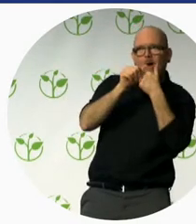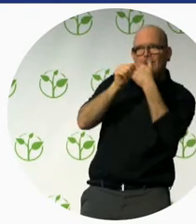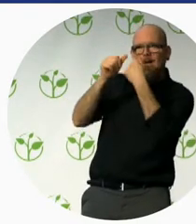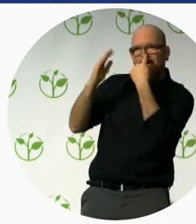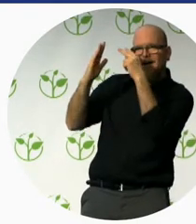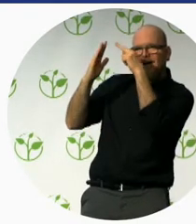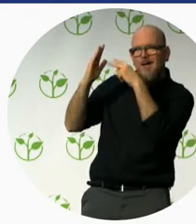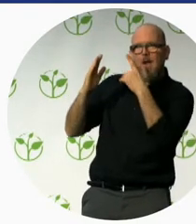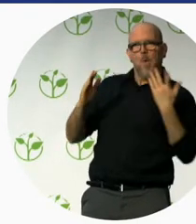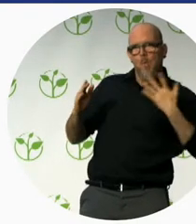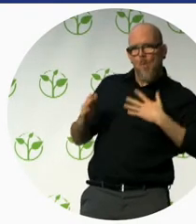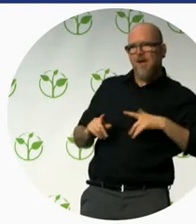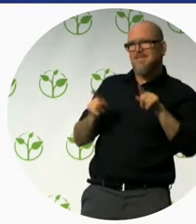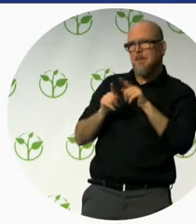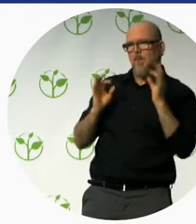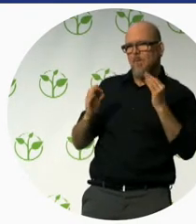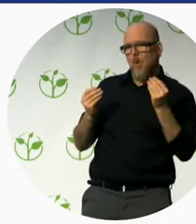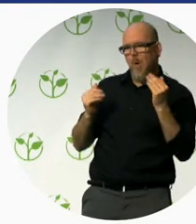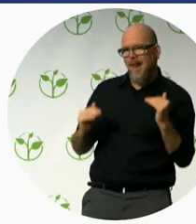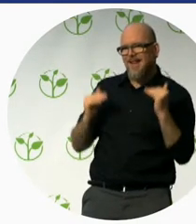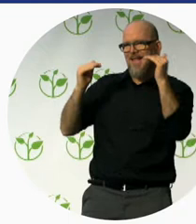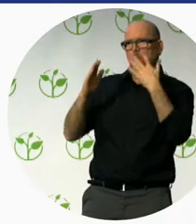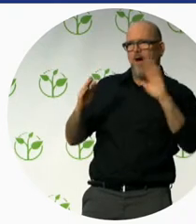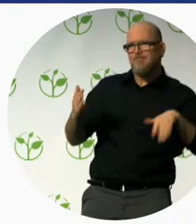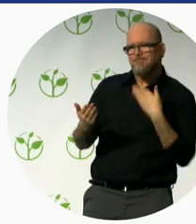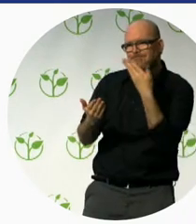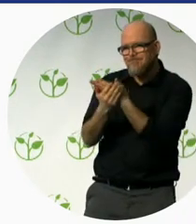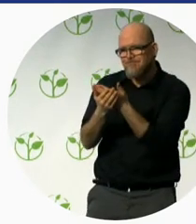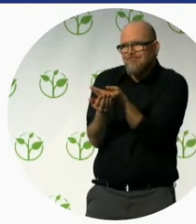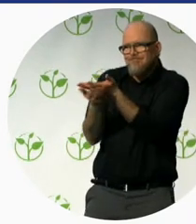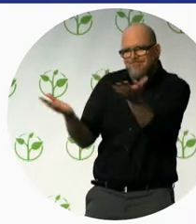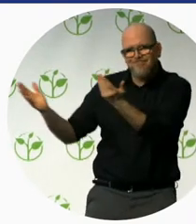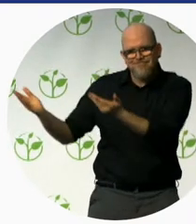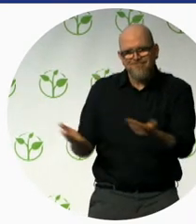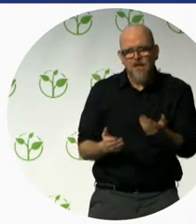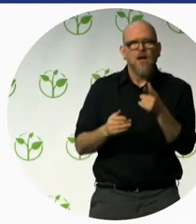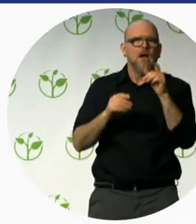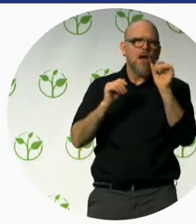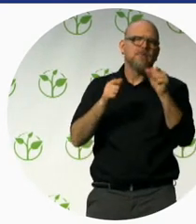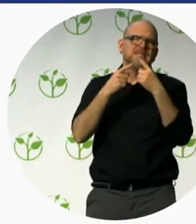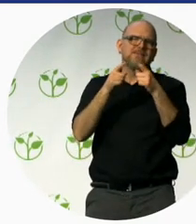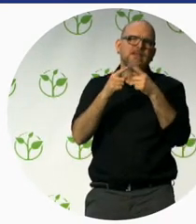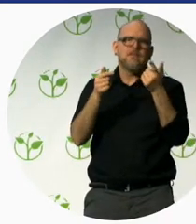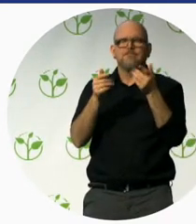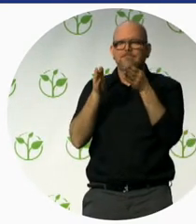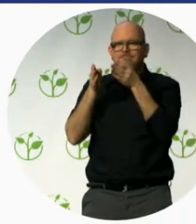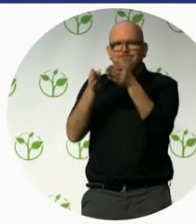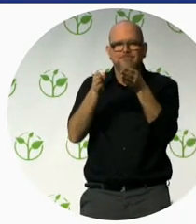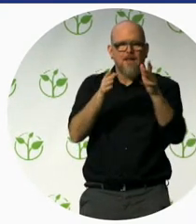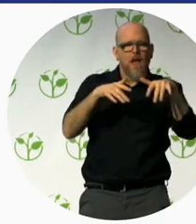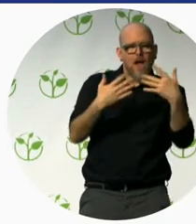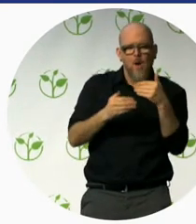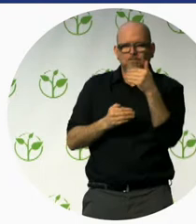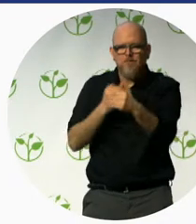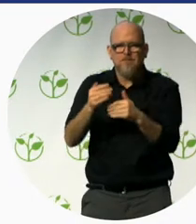Anyway. It can be of another way. Well, as I said in the